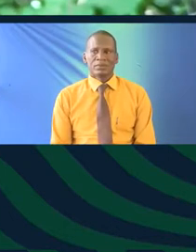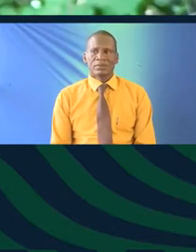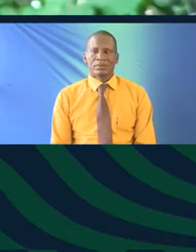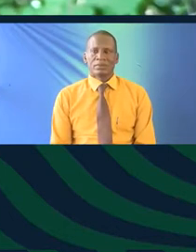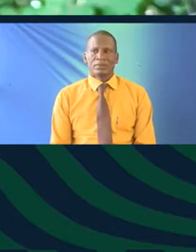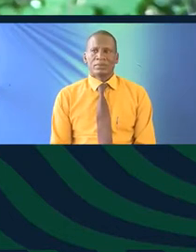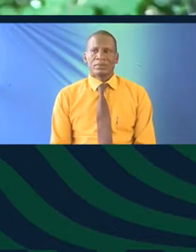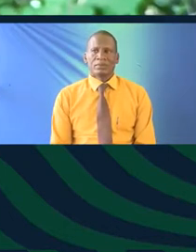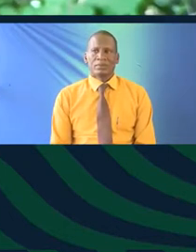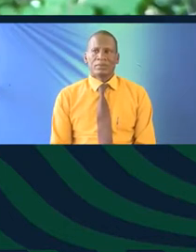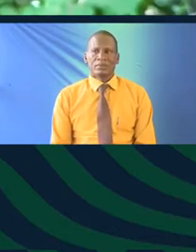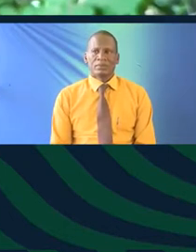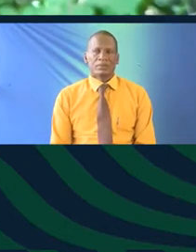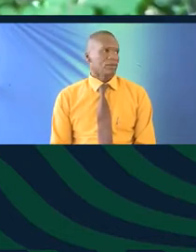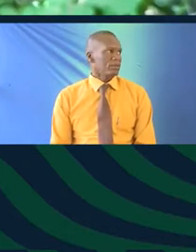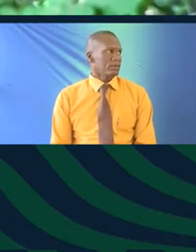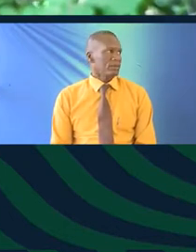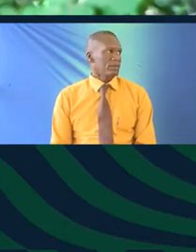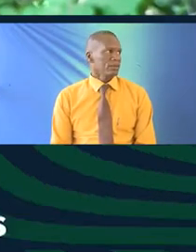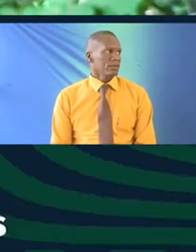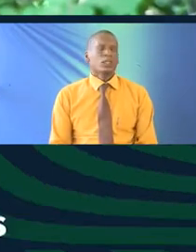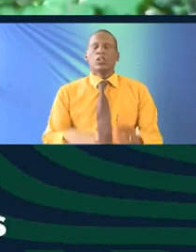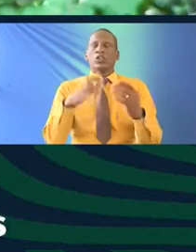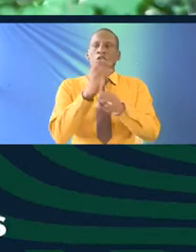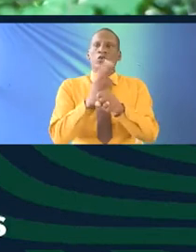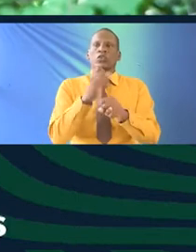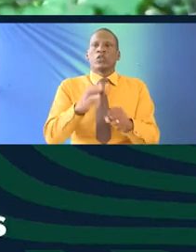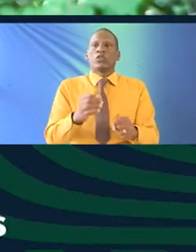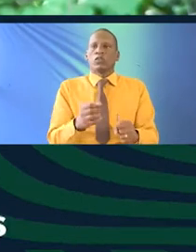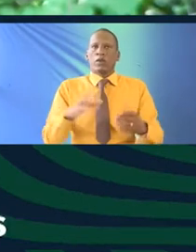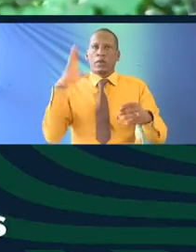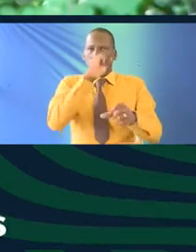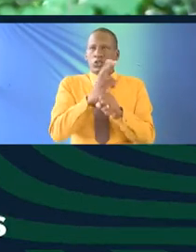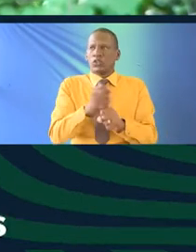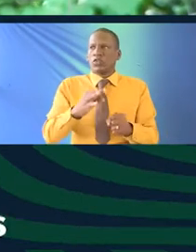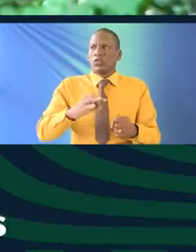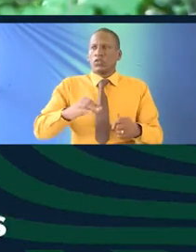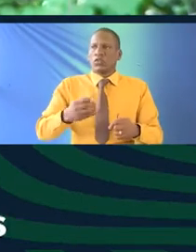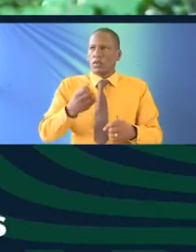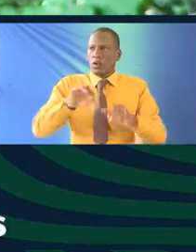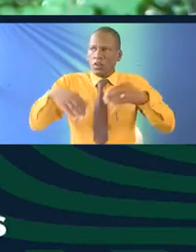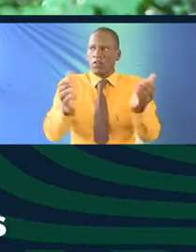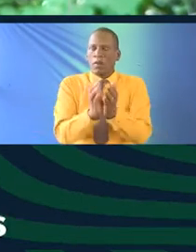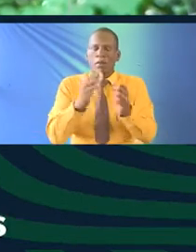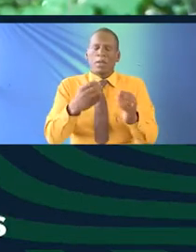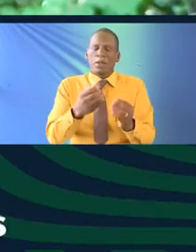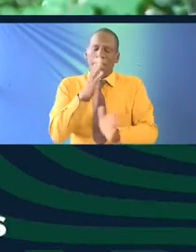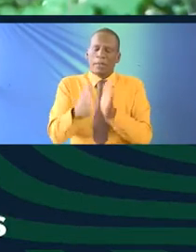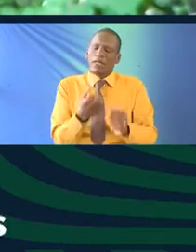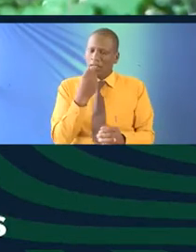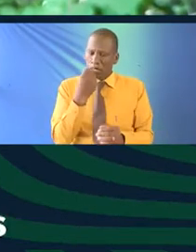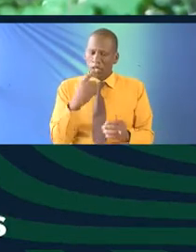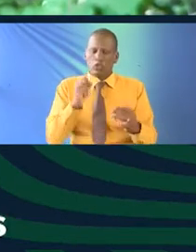mainly but not only but mainly by overuse of or abuse of over-the-counter contraceptives. So there's block tubes